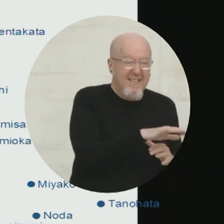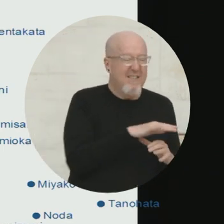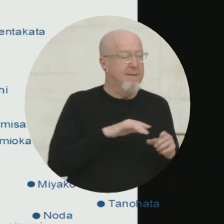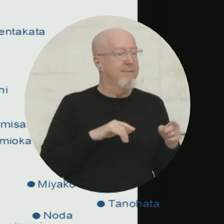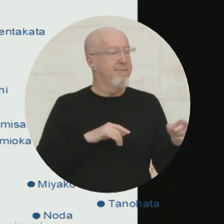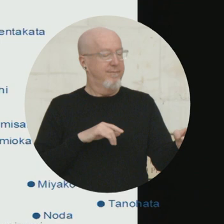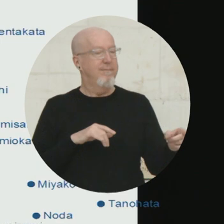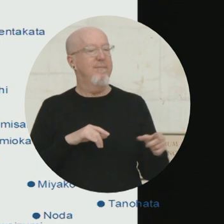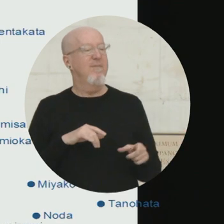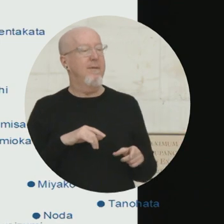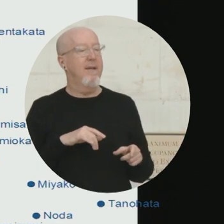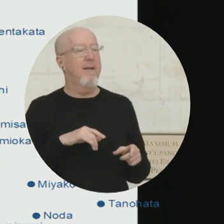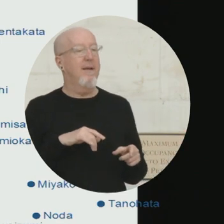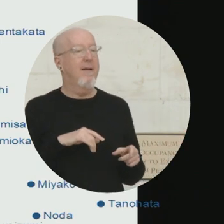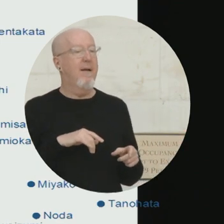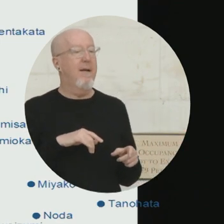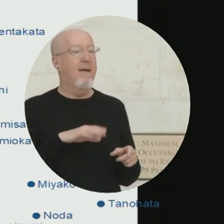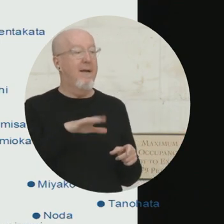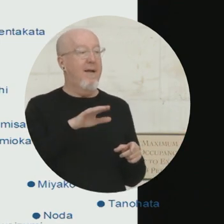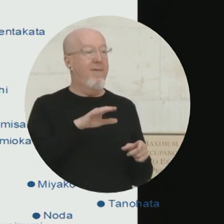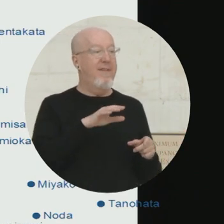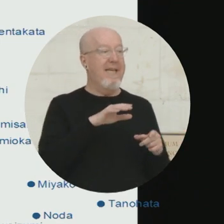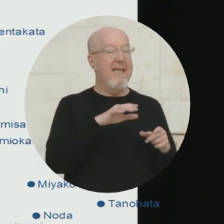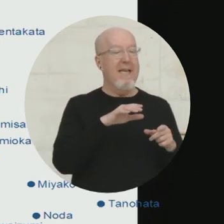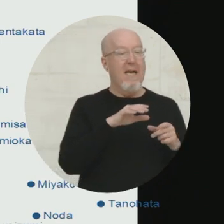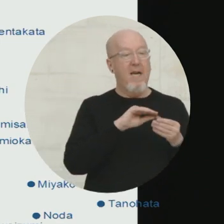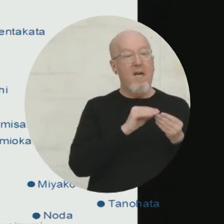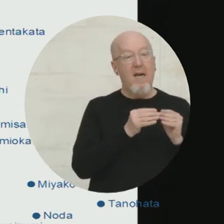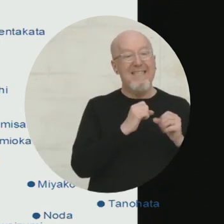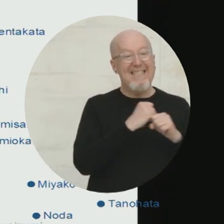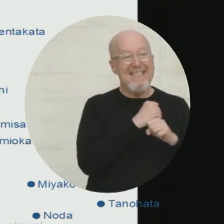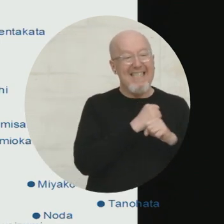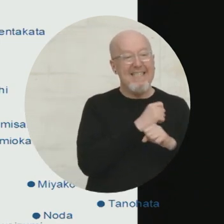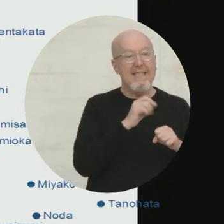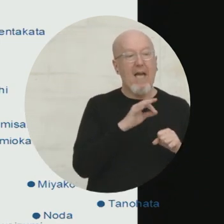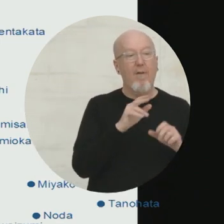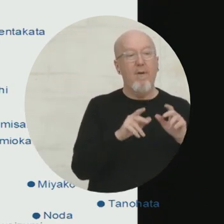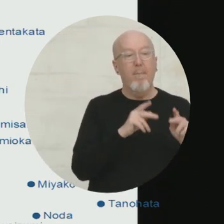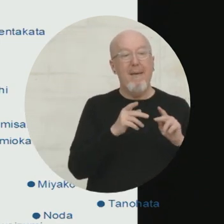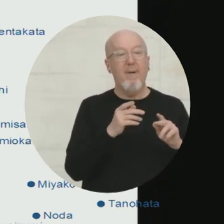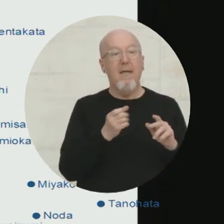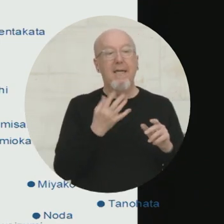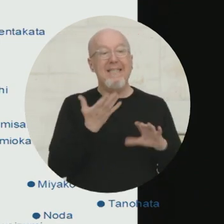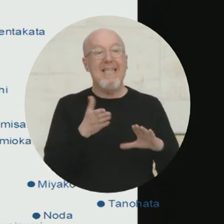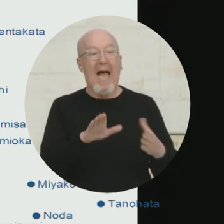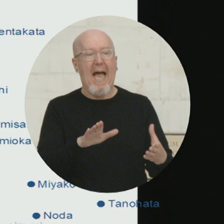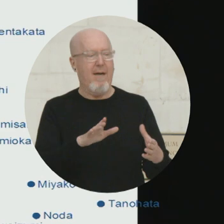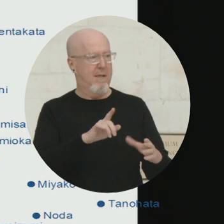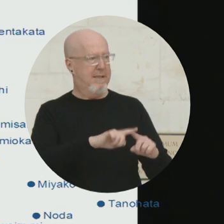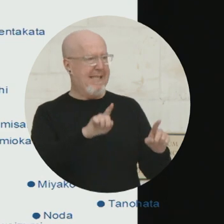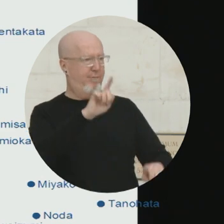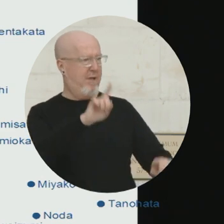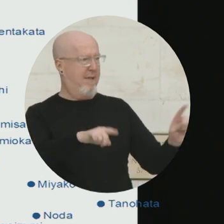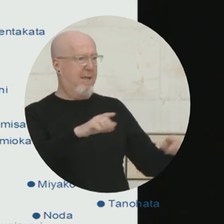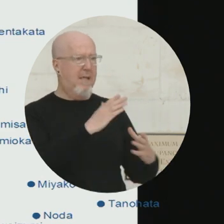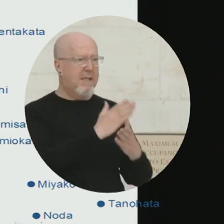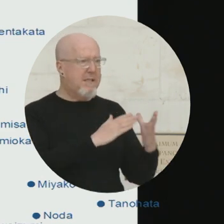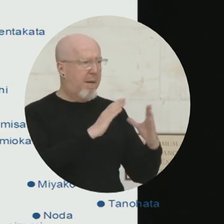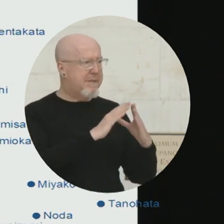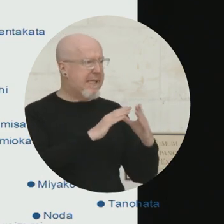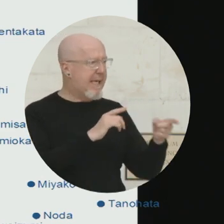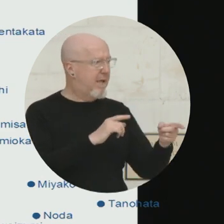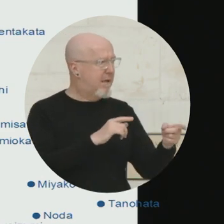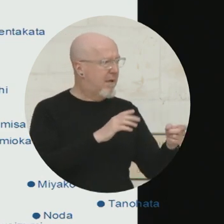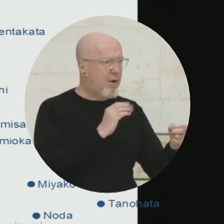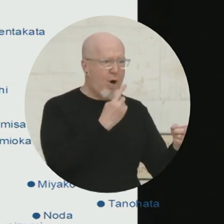hit, the levels of mortality, the levels of people dying were quite different. In some cities, no one passed away.